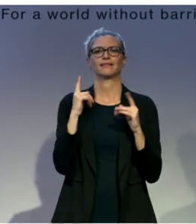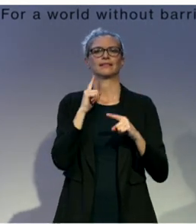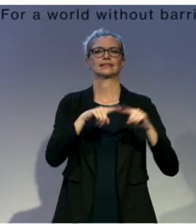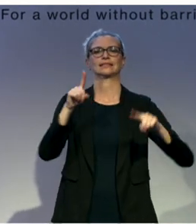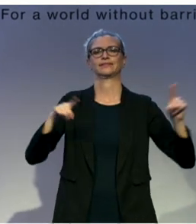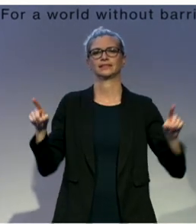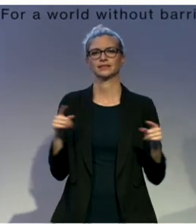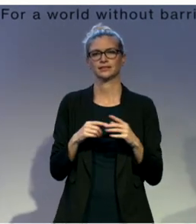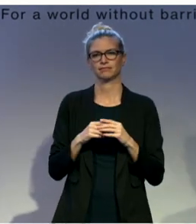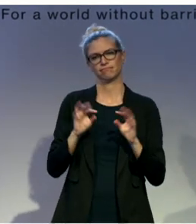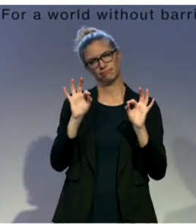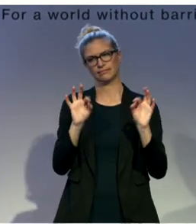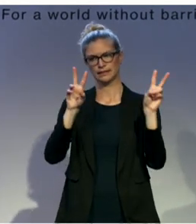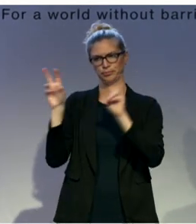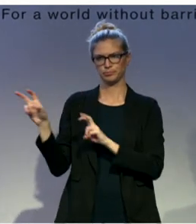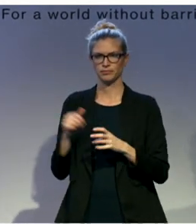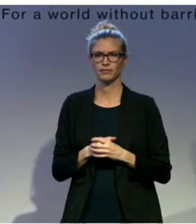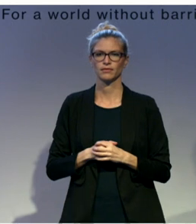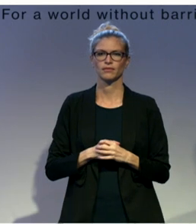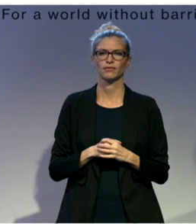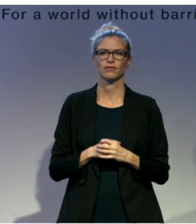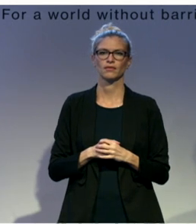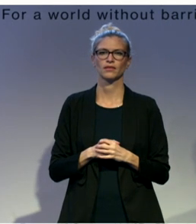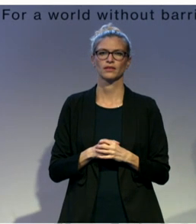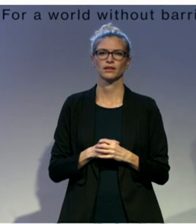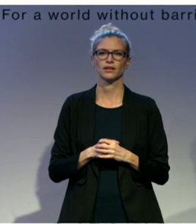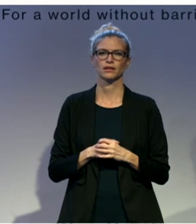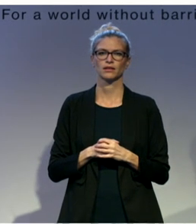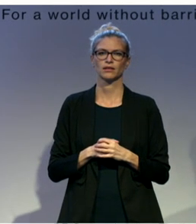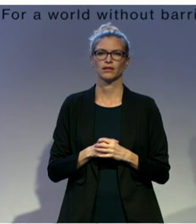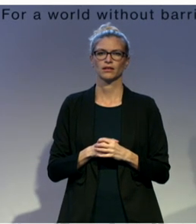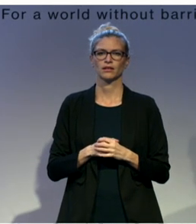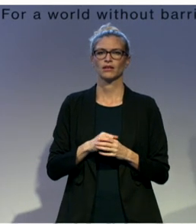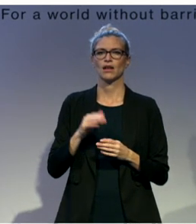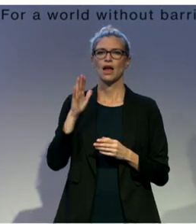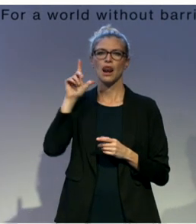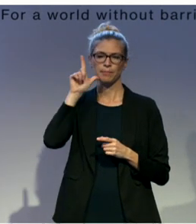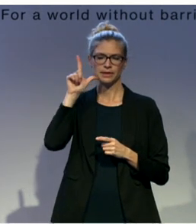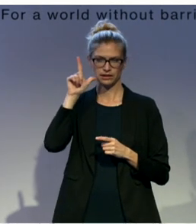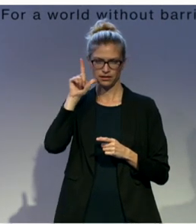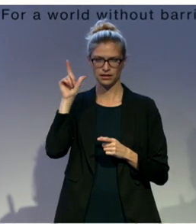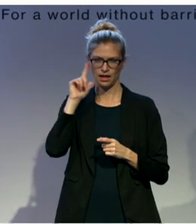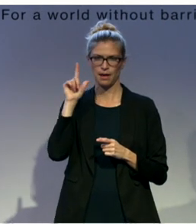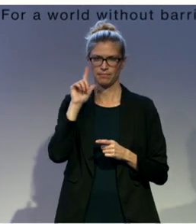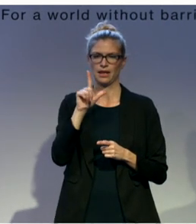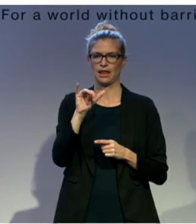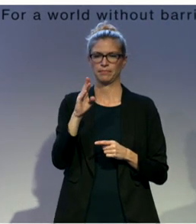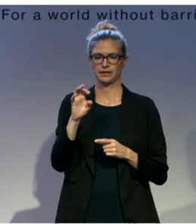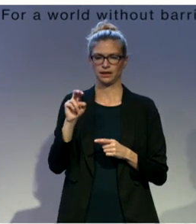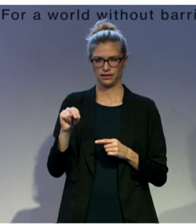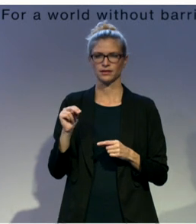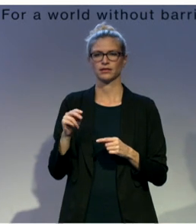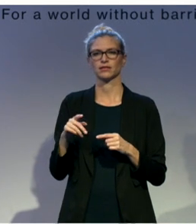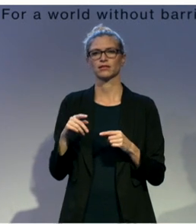core design. In Libya, which is the focus of this presentation, we have worked with multiple stakeholders, including government